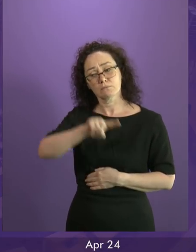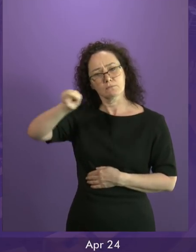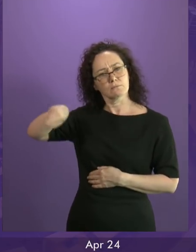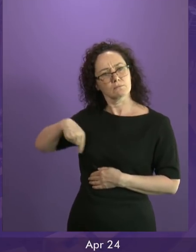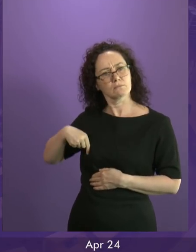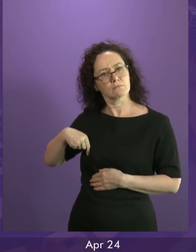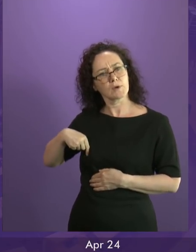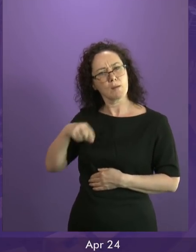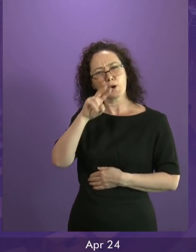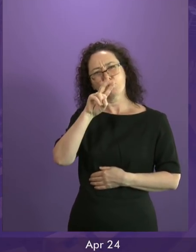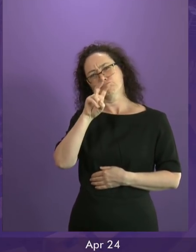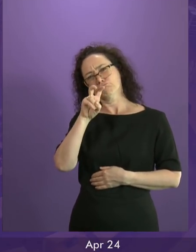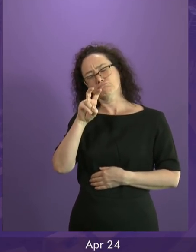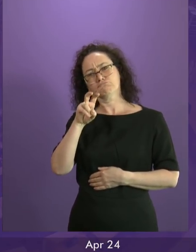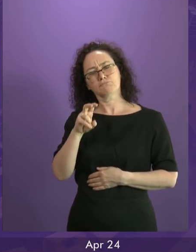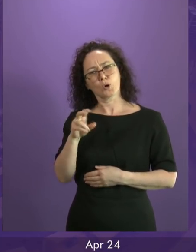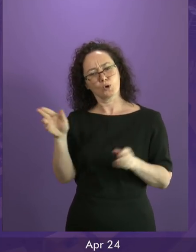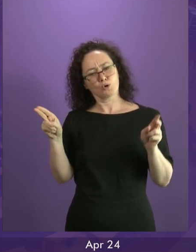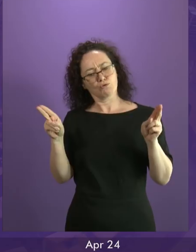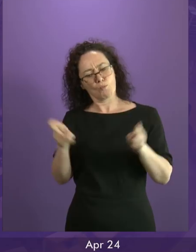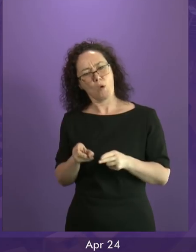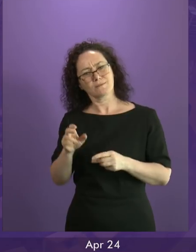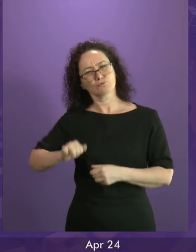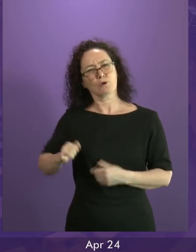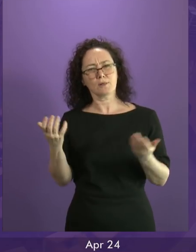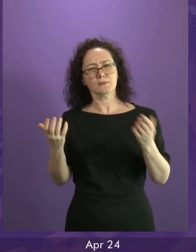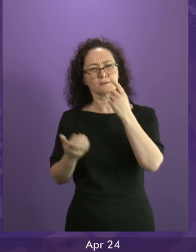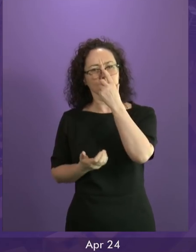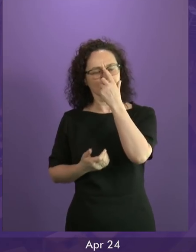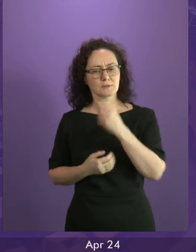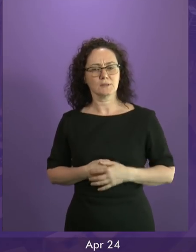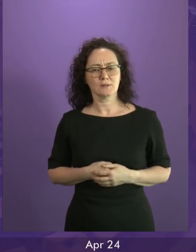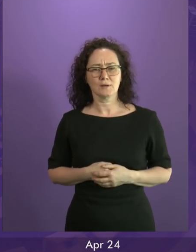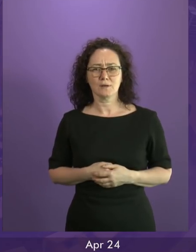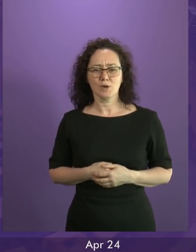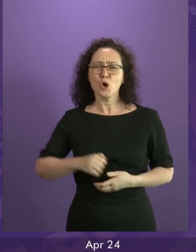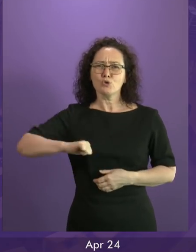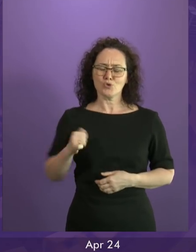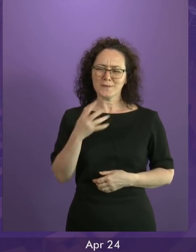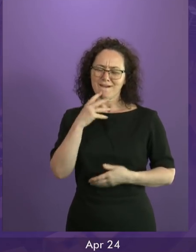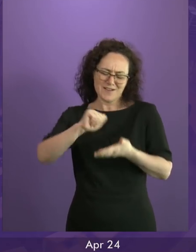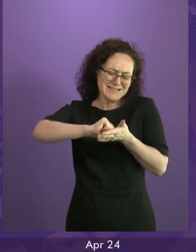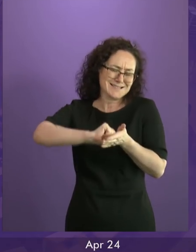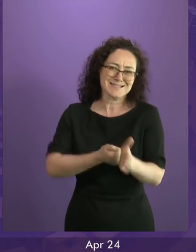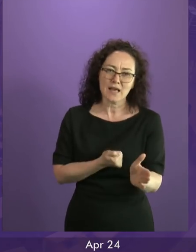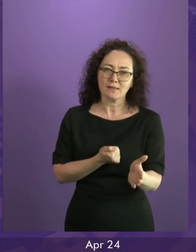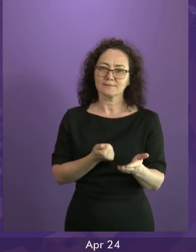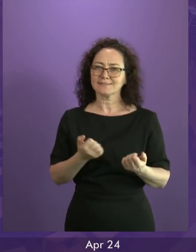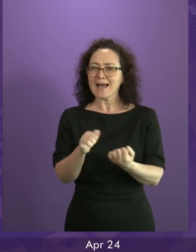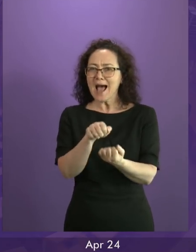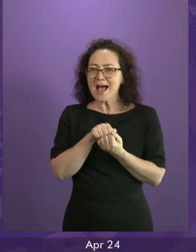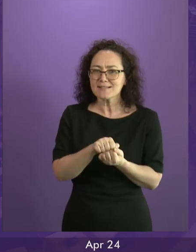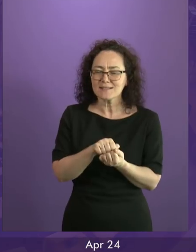Many of these countries are also more prosperous than Scotland. With all of our assets and talents, Scotland should be a thriving